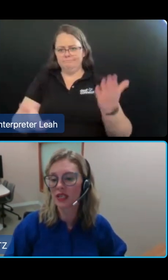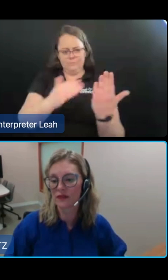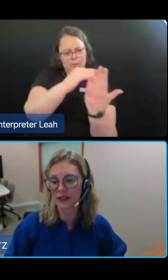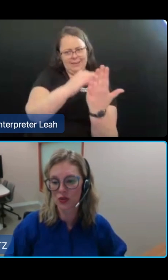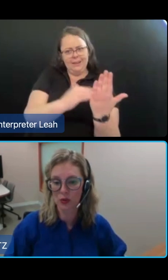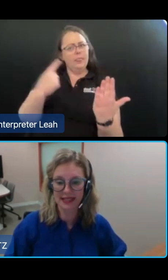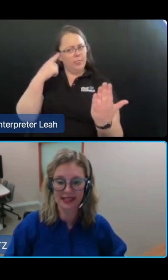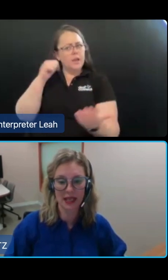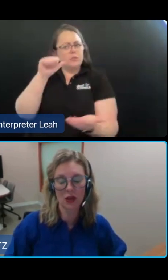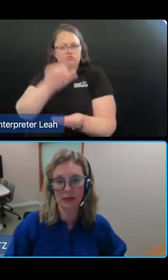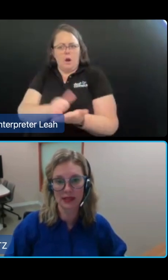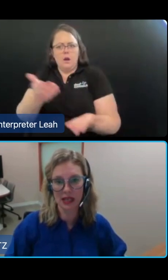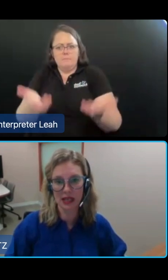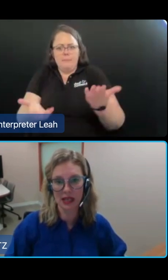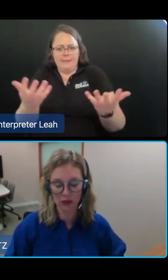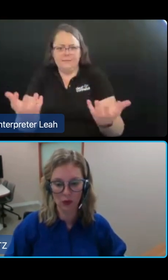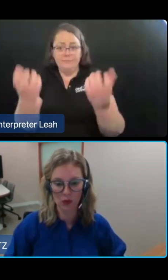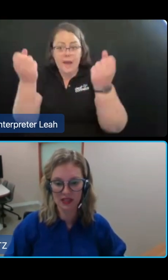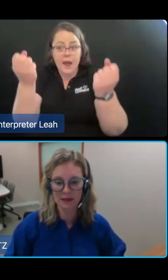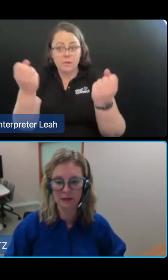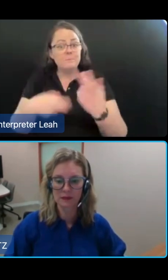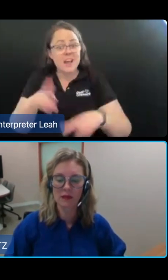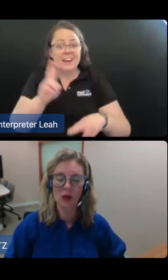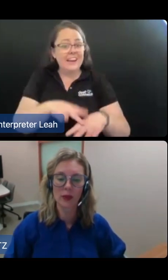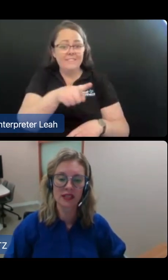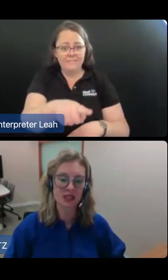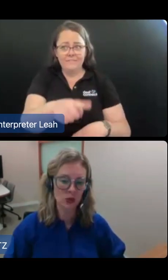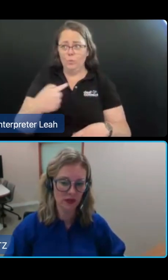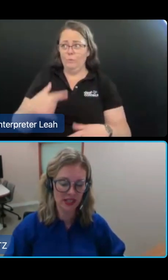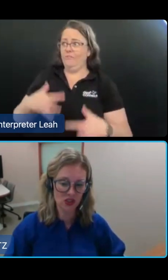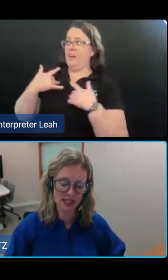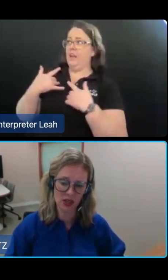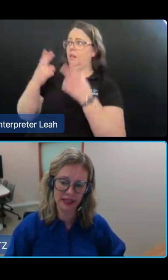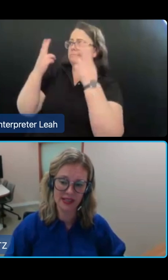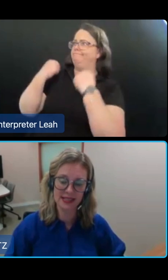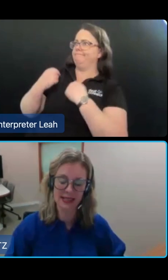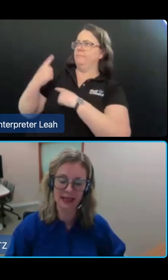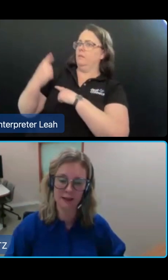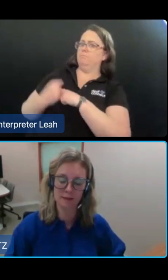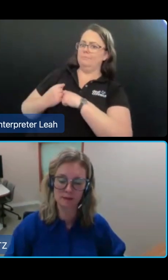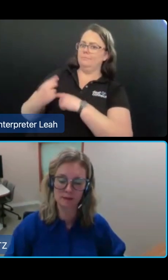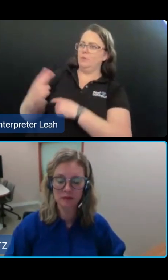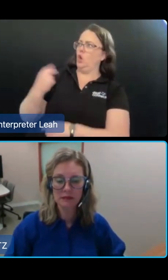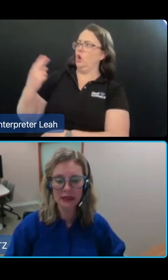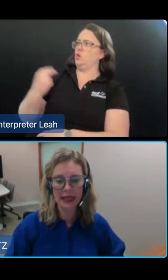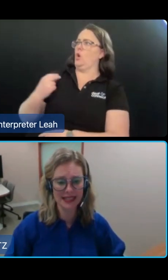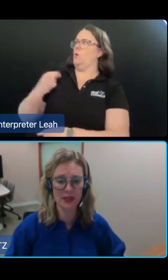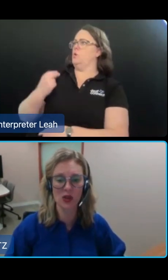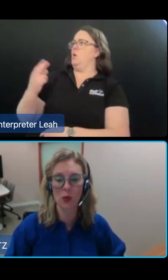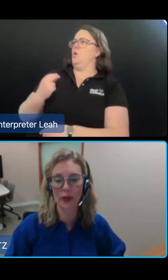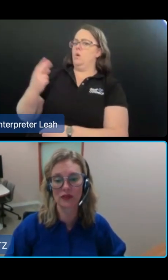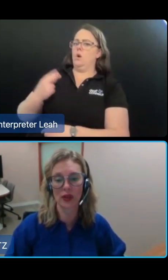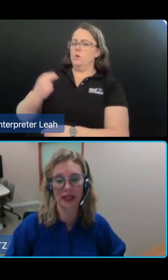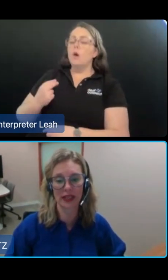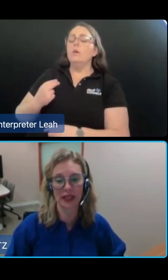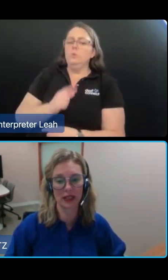or an individual can seek compensation through the courts. We consulted on these duties earlier this year and as a result